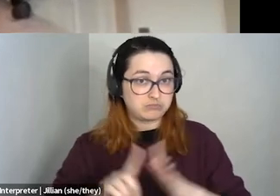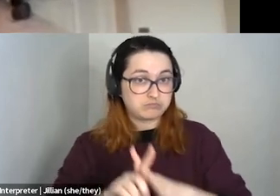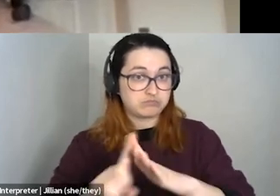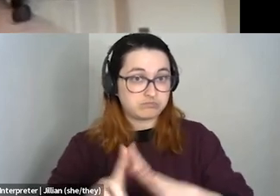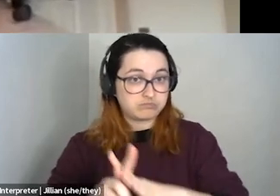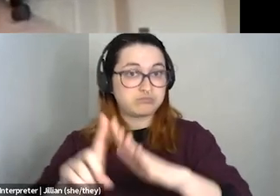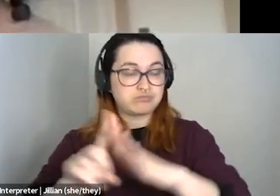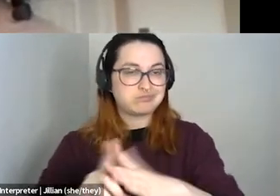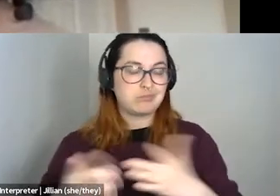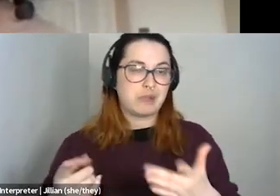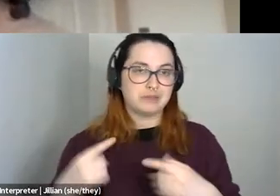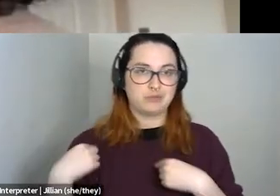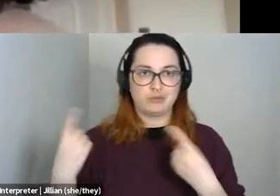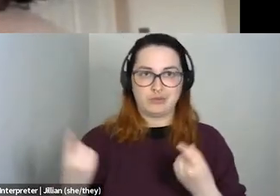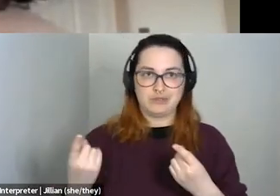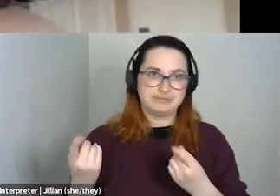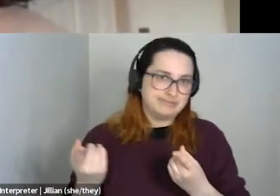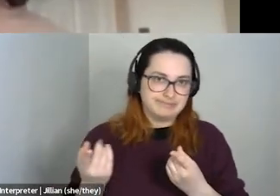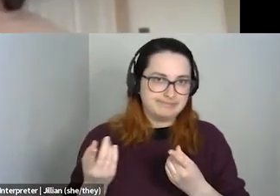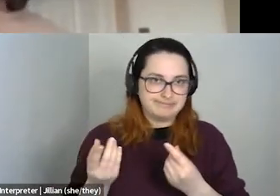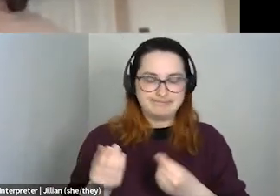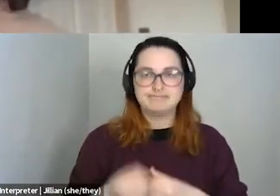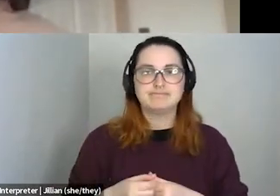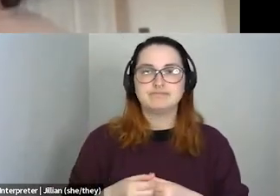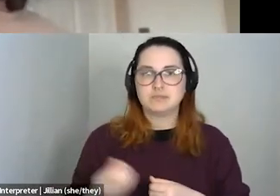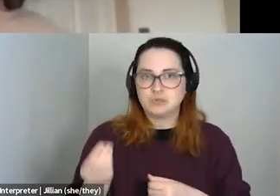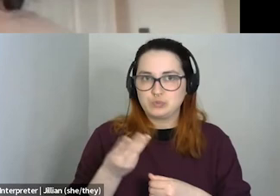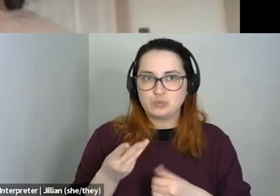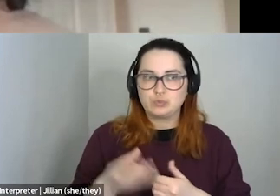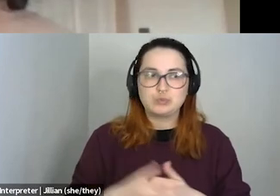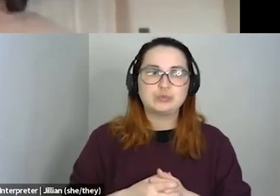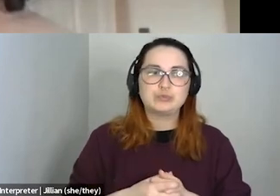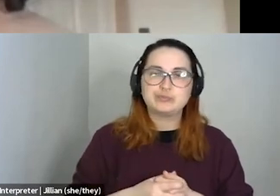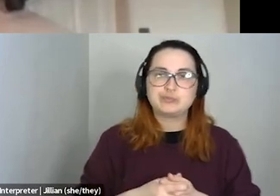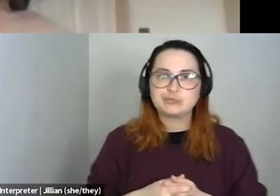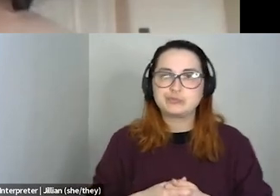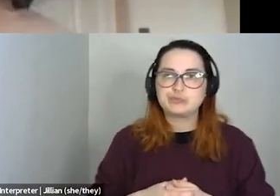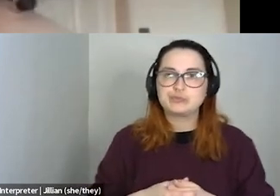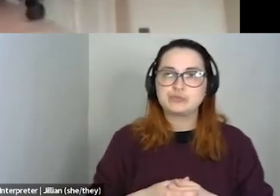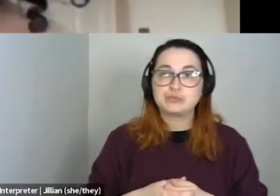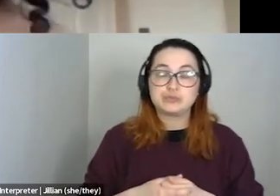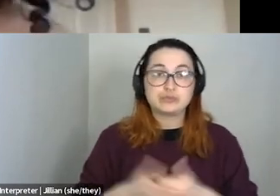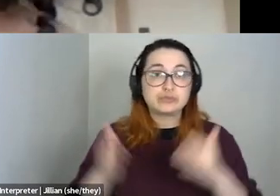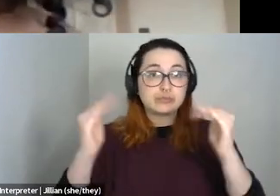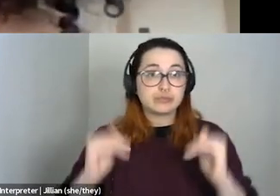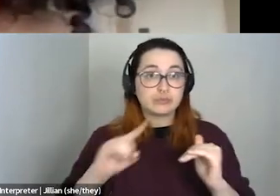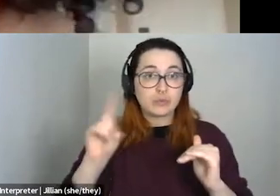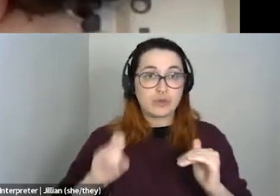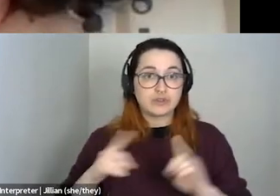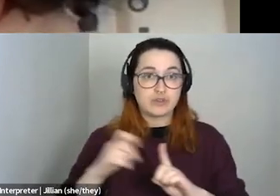um, when it comes to, um, research. Um, another question from Kyle,